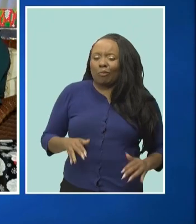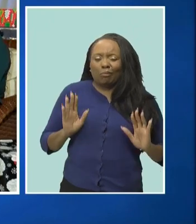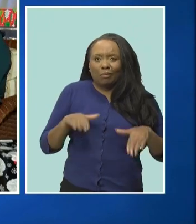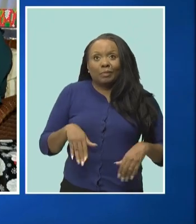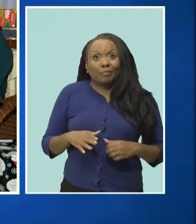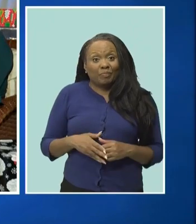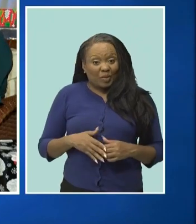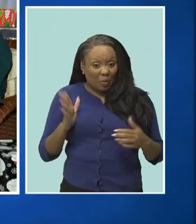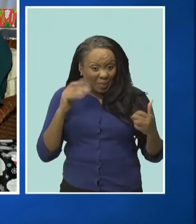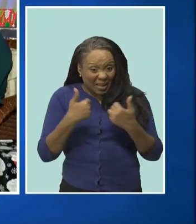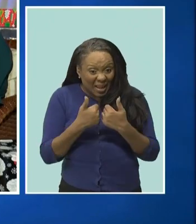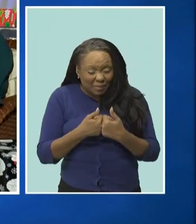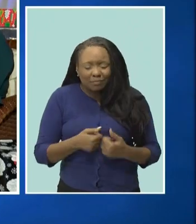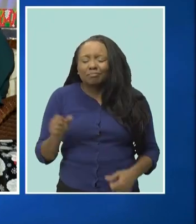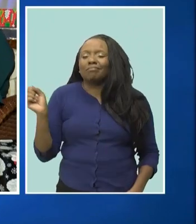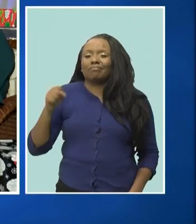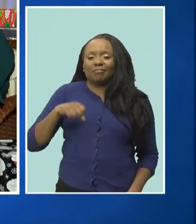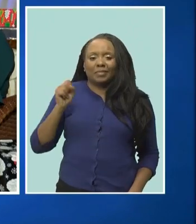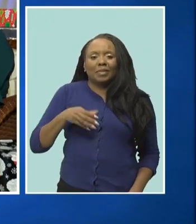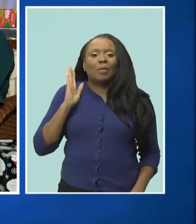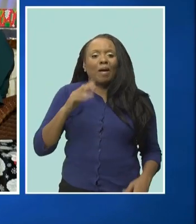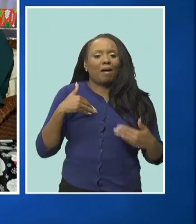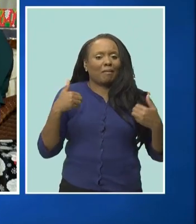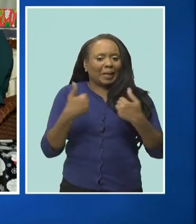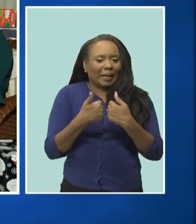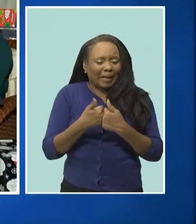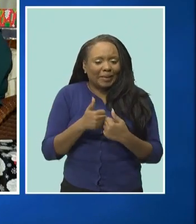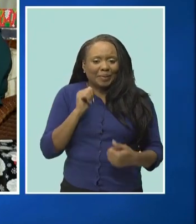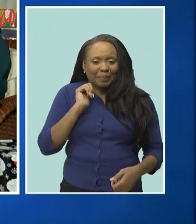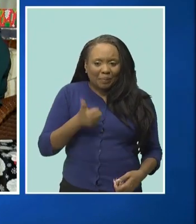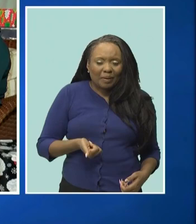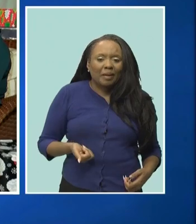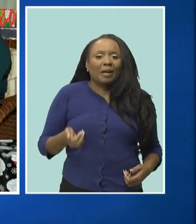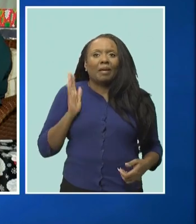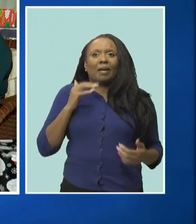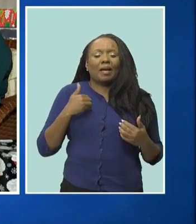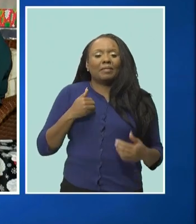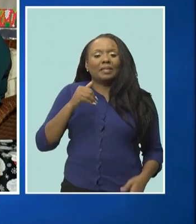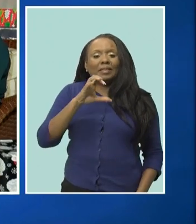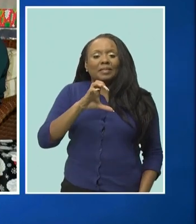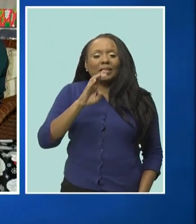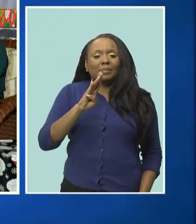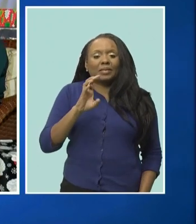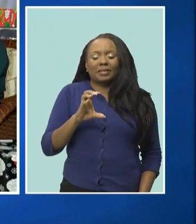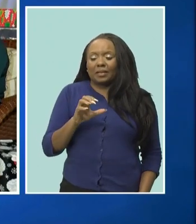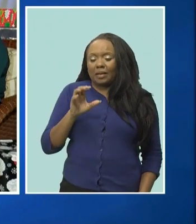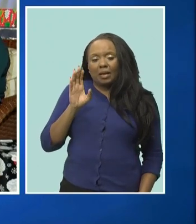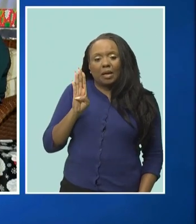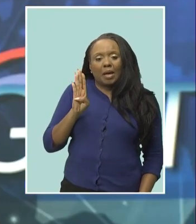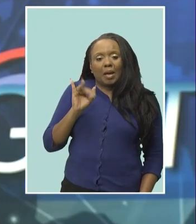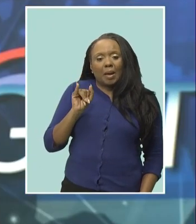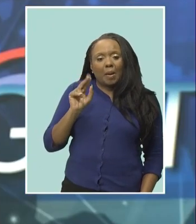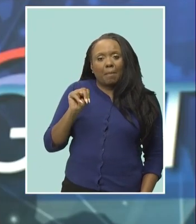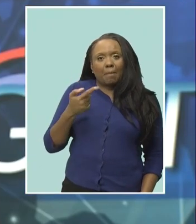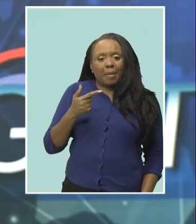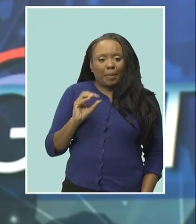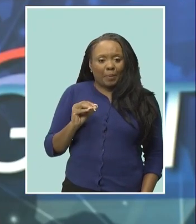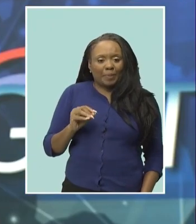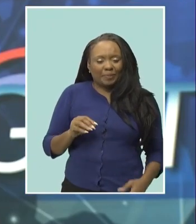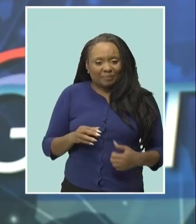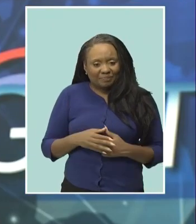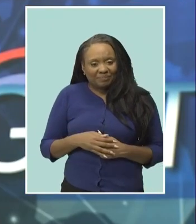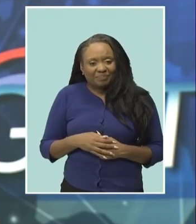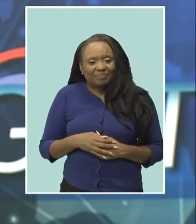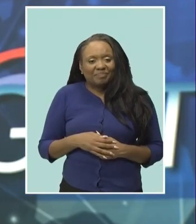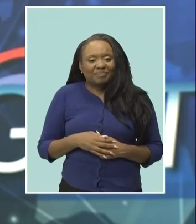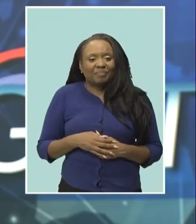one of the games that we're going to be playing yes that's one of the games that we're going to be playing we're going to have a cbc bingo how much do you know cbc miss hinson